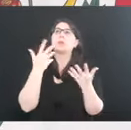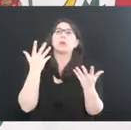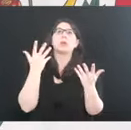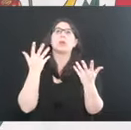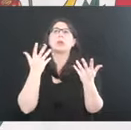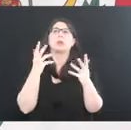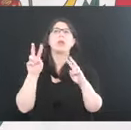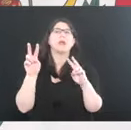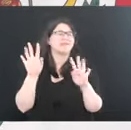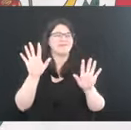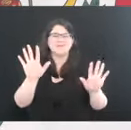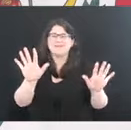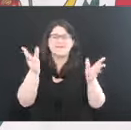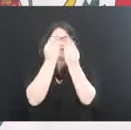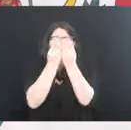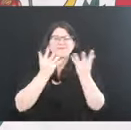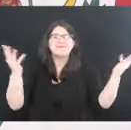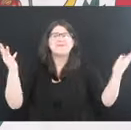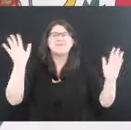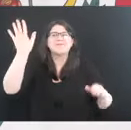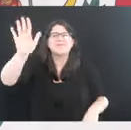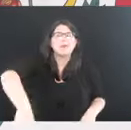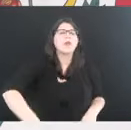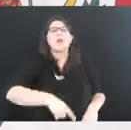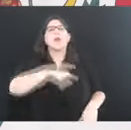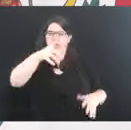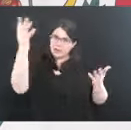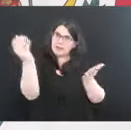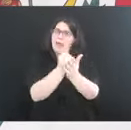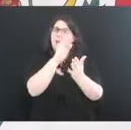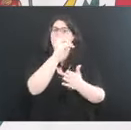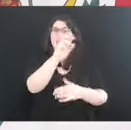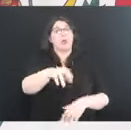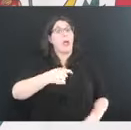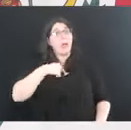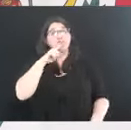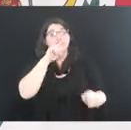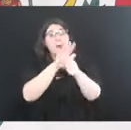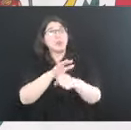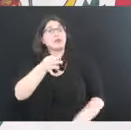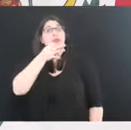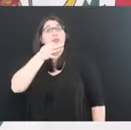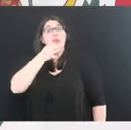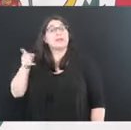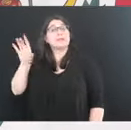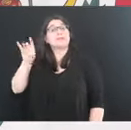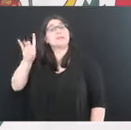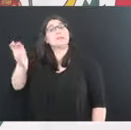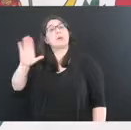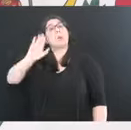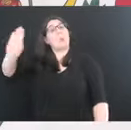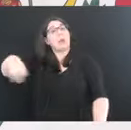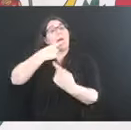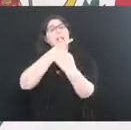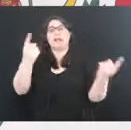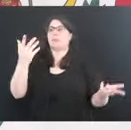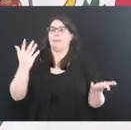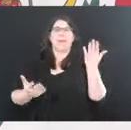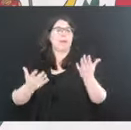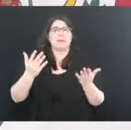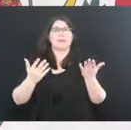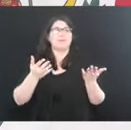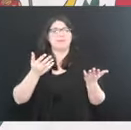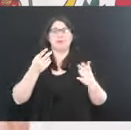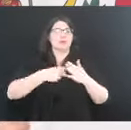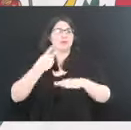booster shot. And you're going to see the CDC is going to come out. Sure's the world. The CDC is going to come out in the next few days and